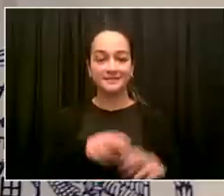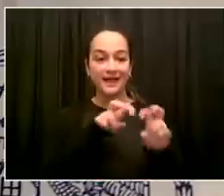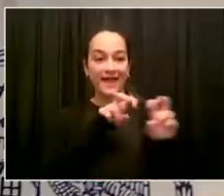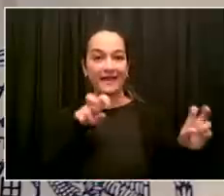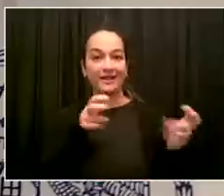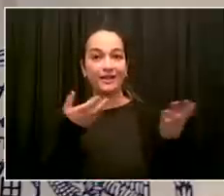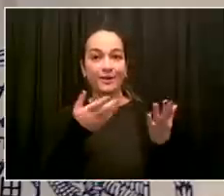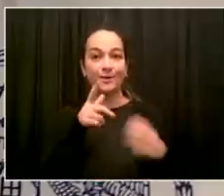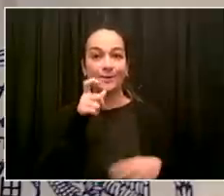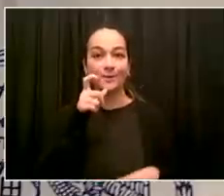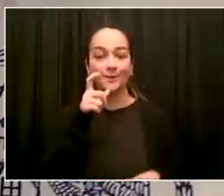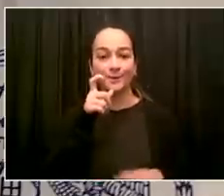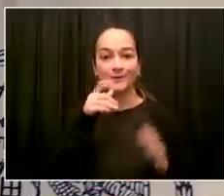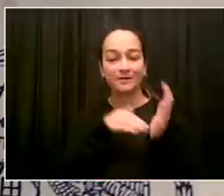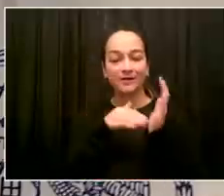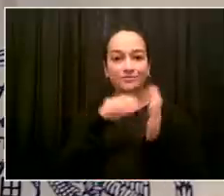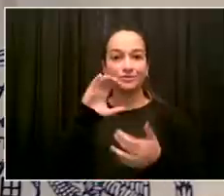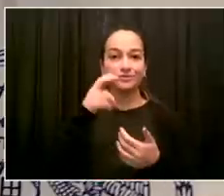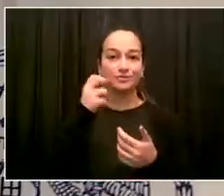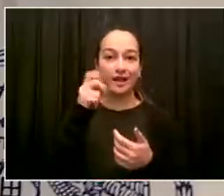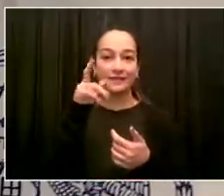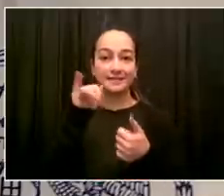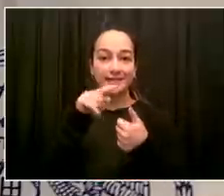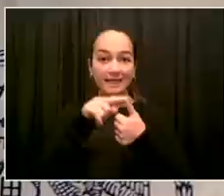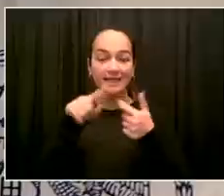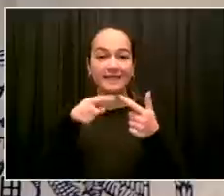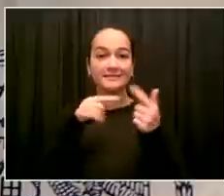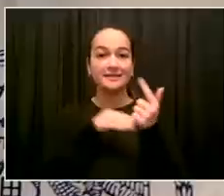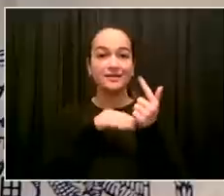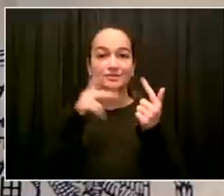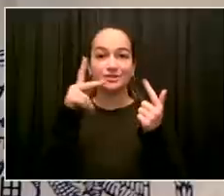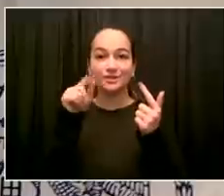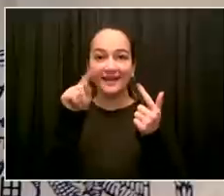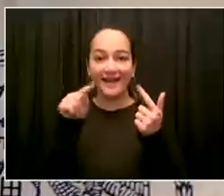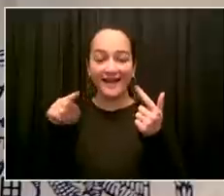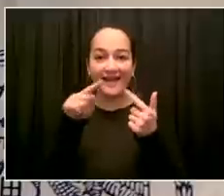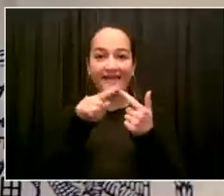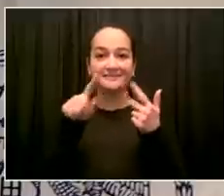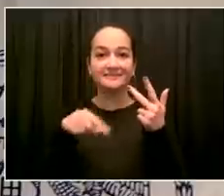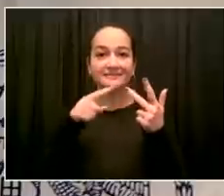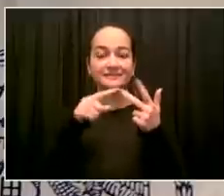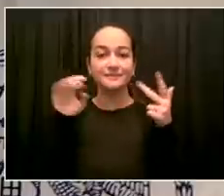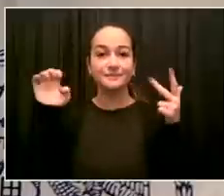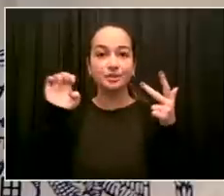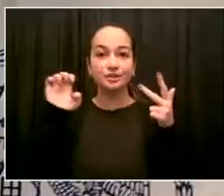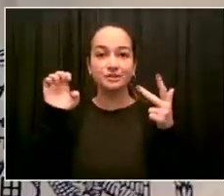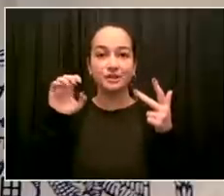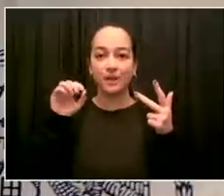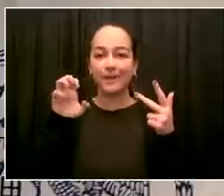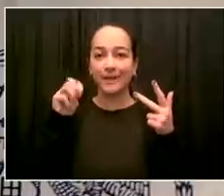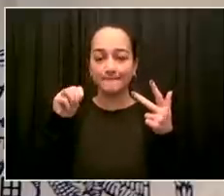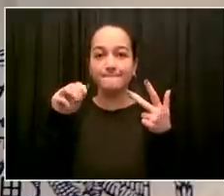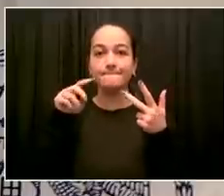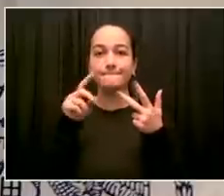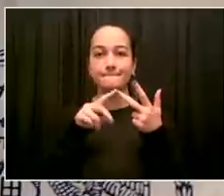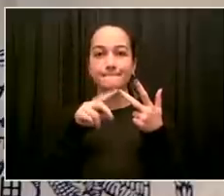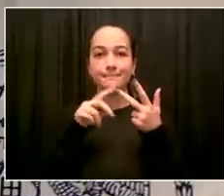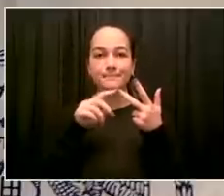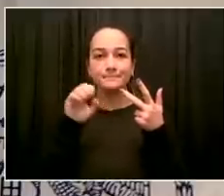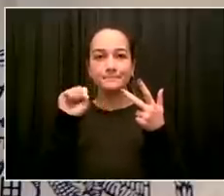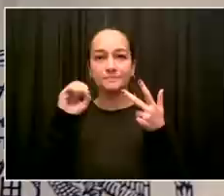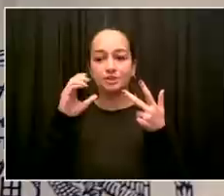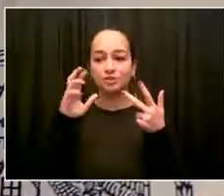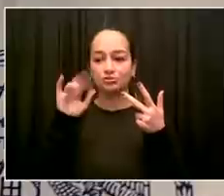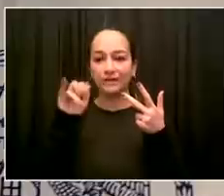Dr. Dave Chokshi, Dr. Mitch Katz, Emergency Management Commissioner John Scrivani, Department of